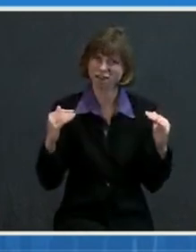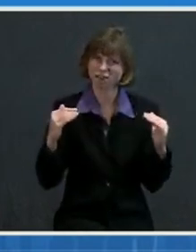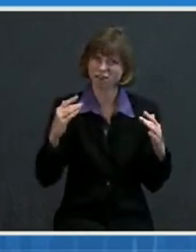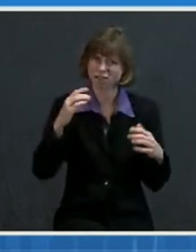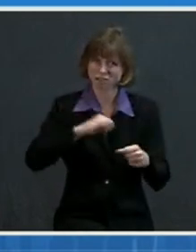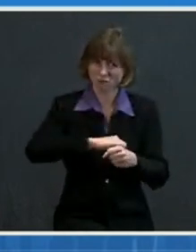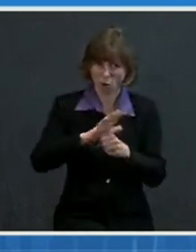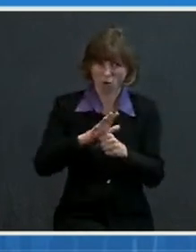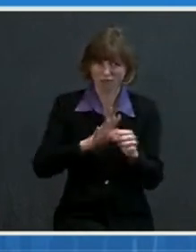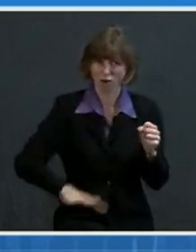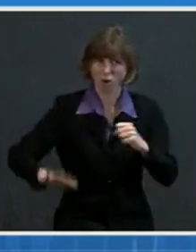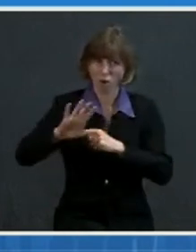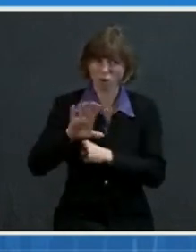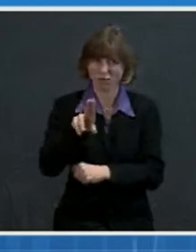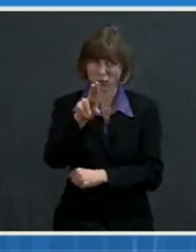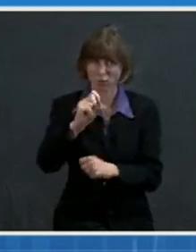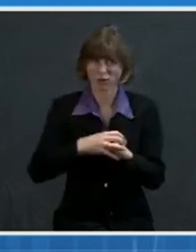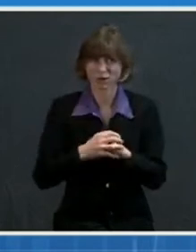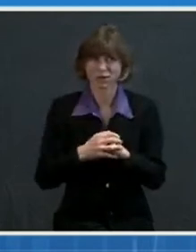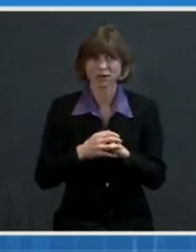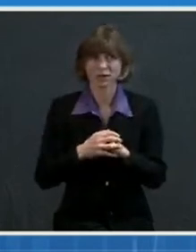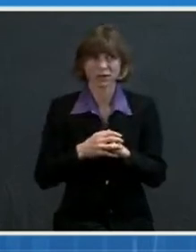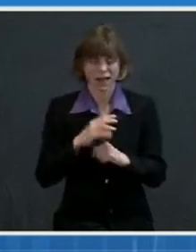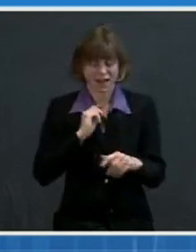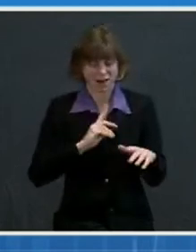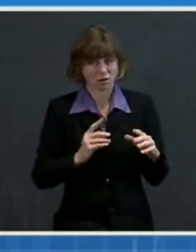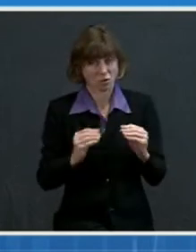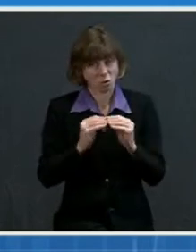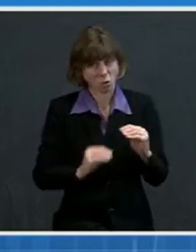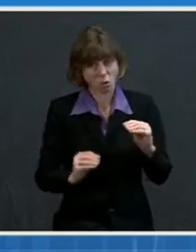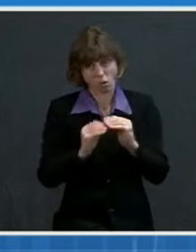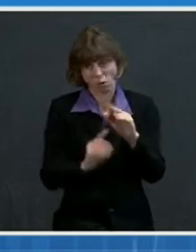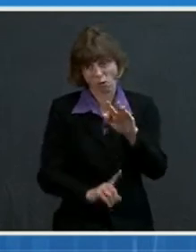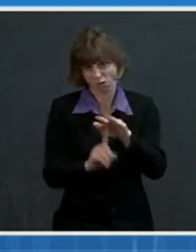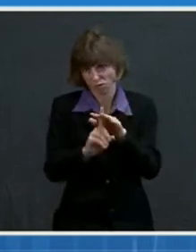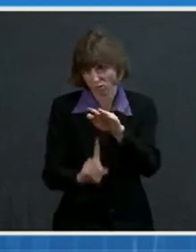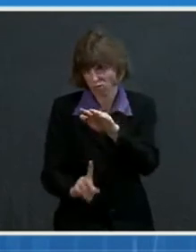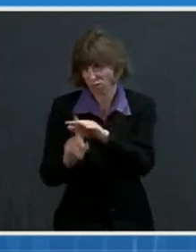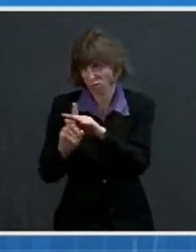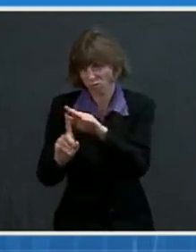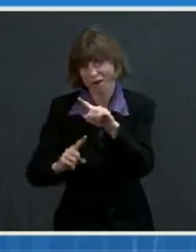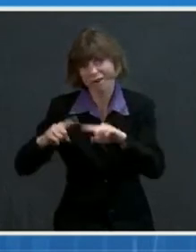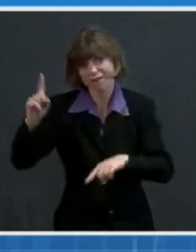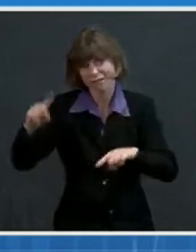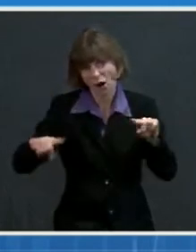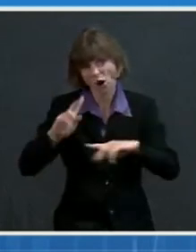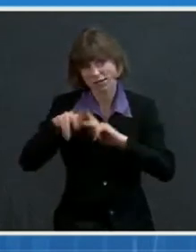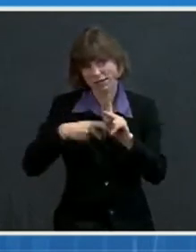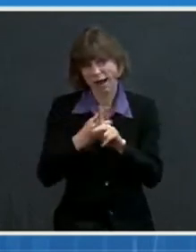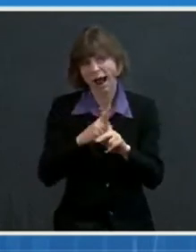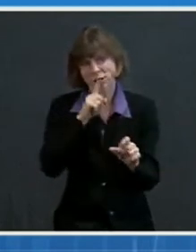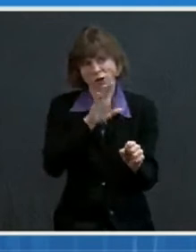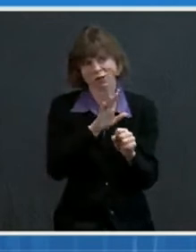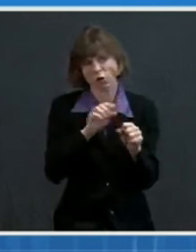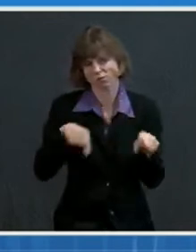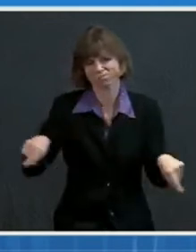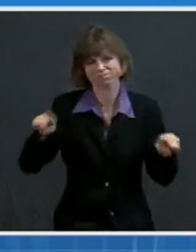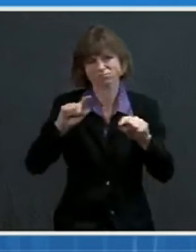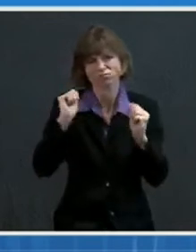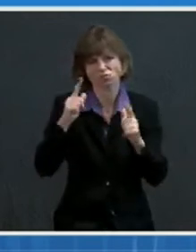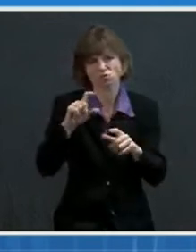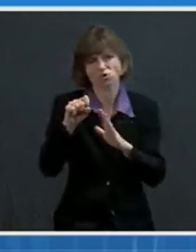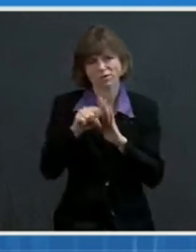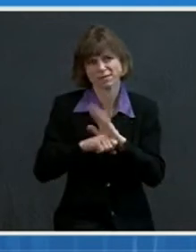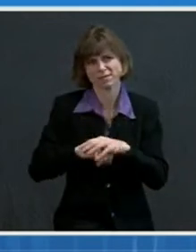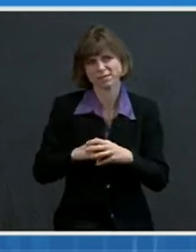And more readily transmissible variants have now been confirmed in nearly every state. While we work to quickly vaccinate